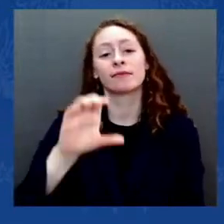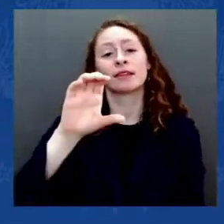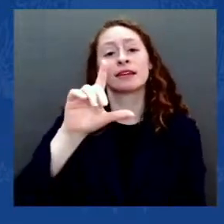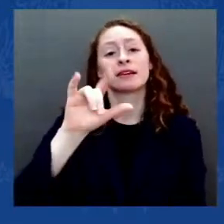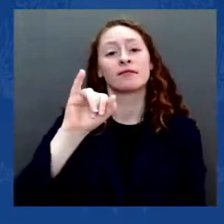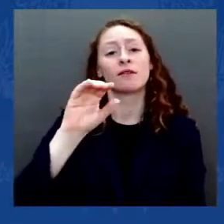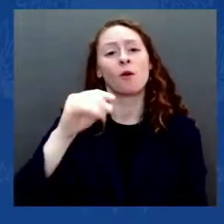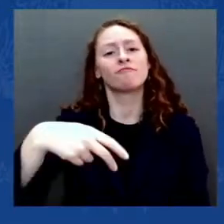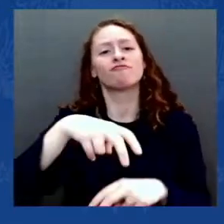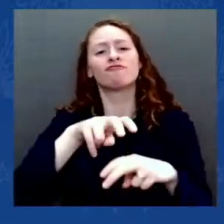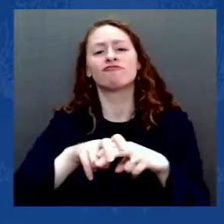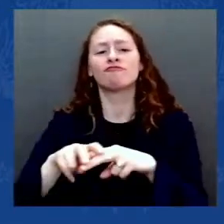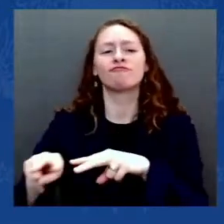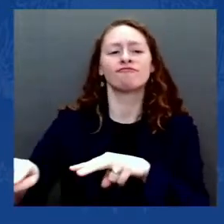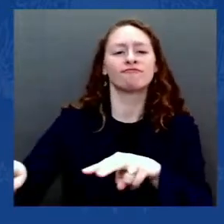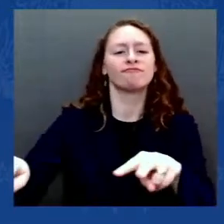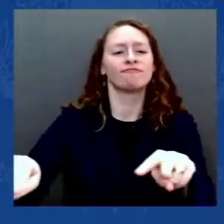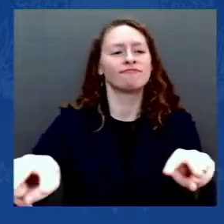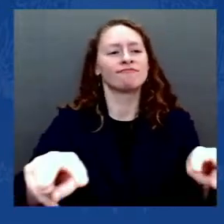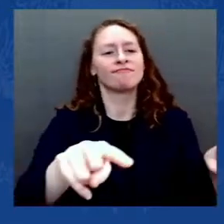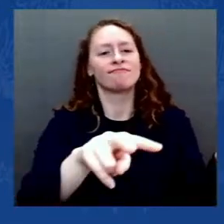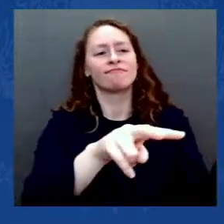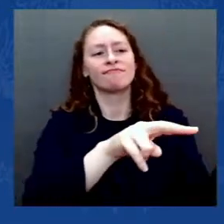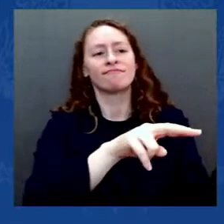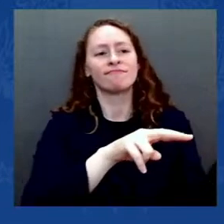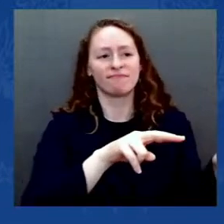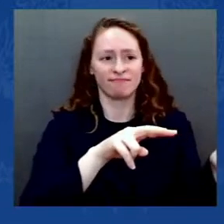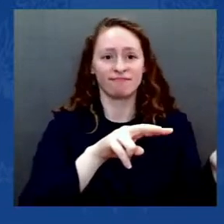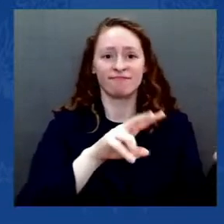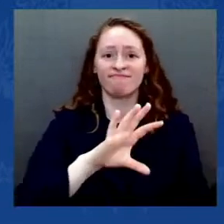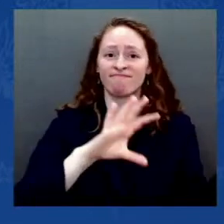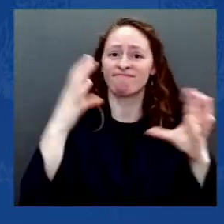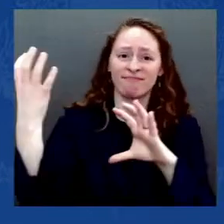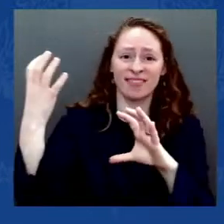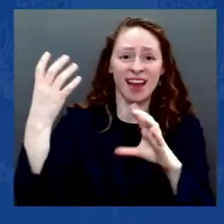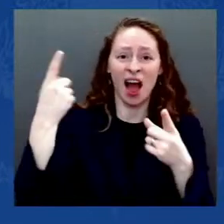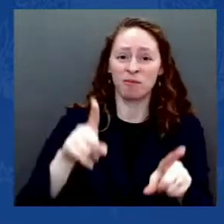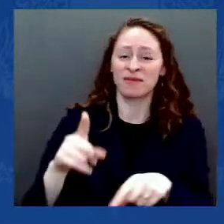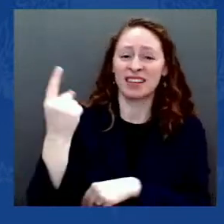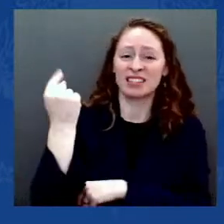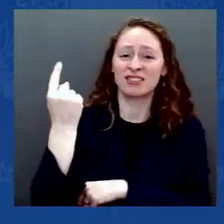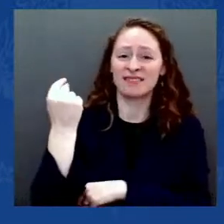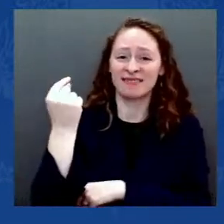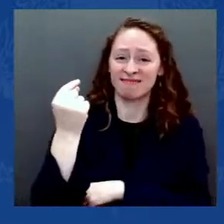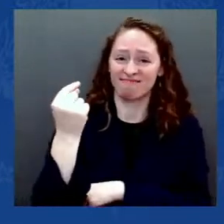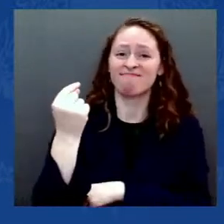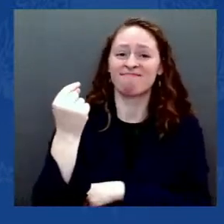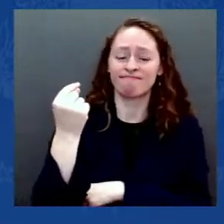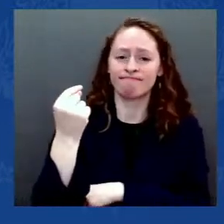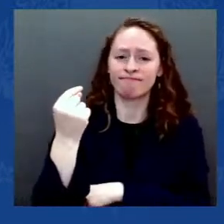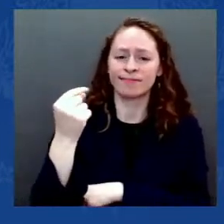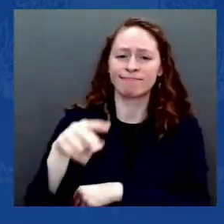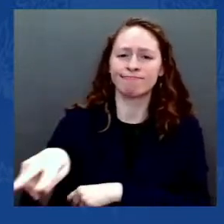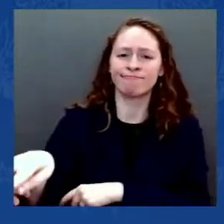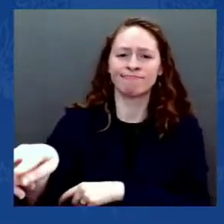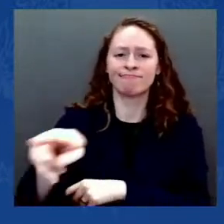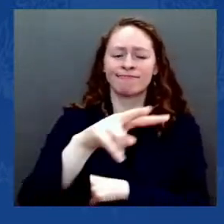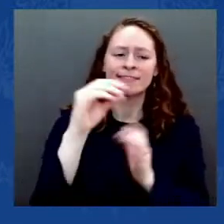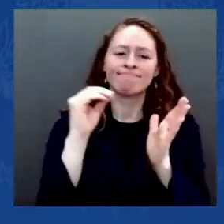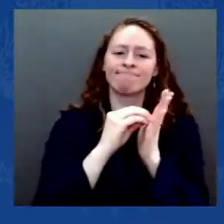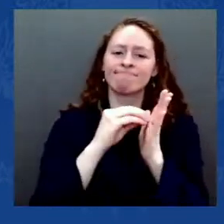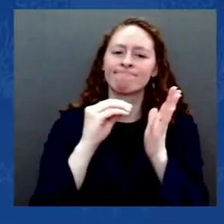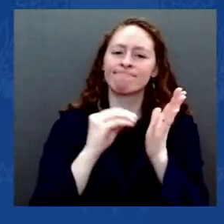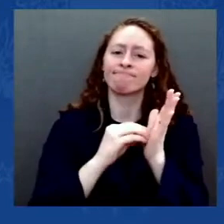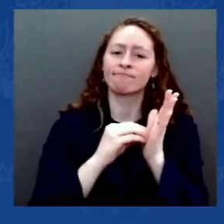years. She recorded what took place, the real history, the real facts, the